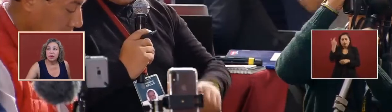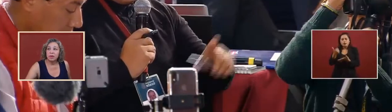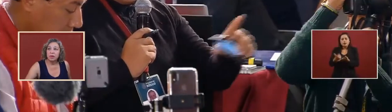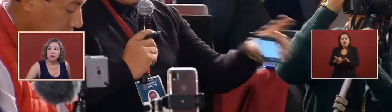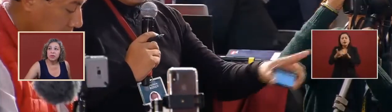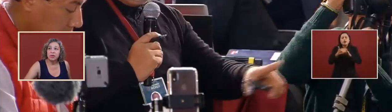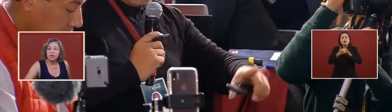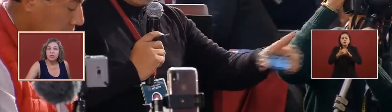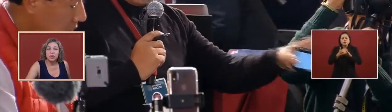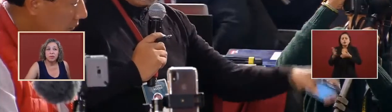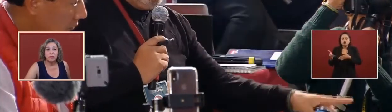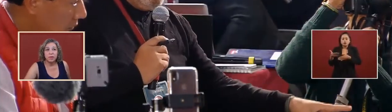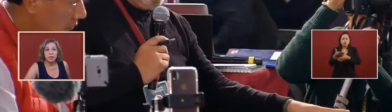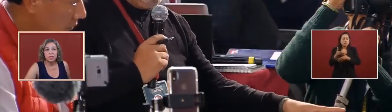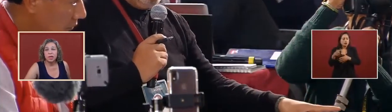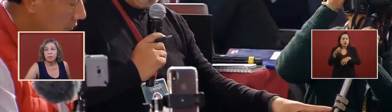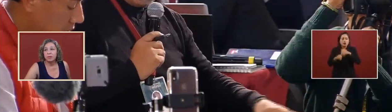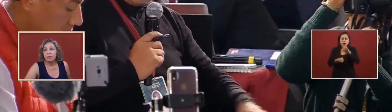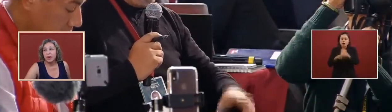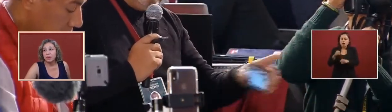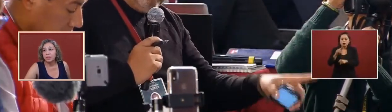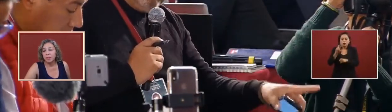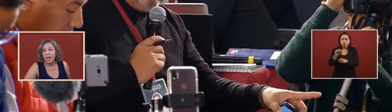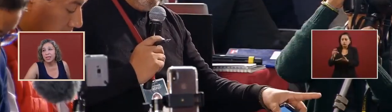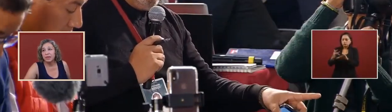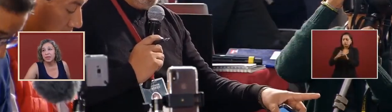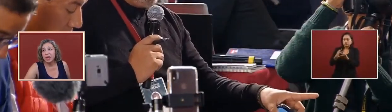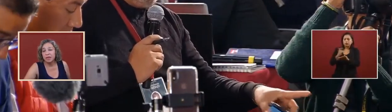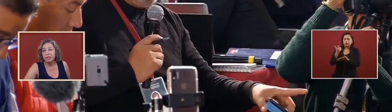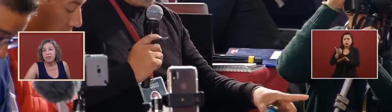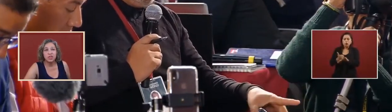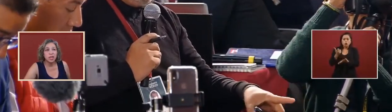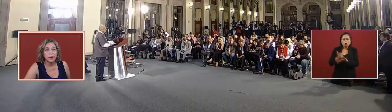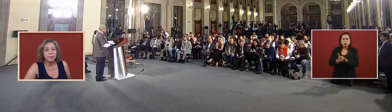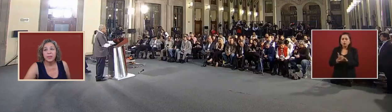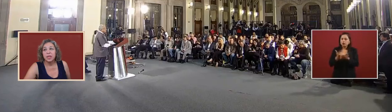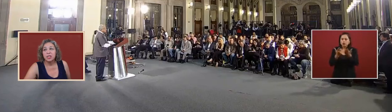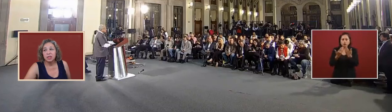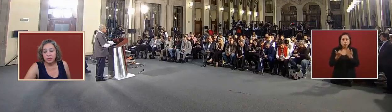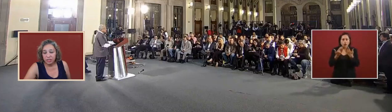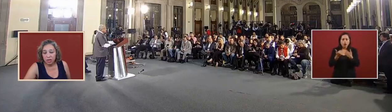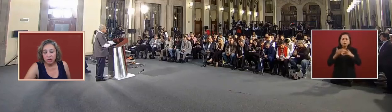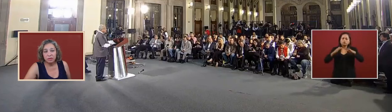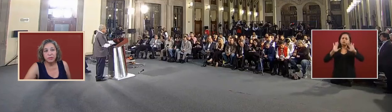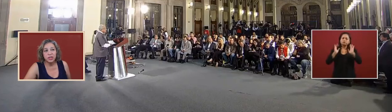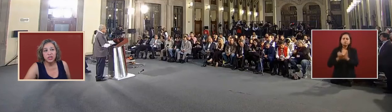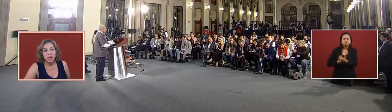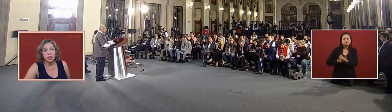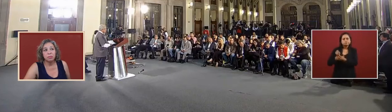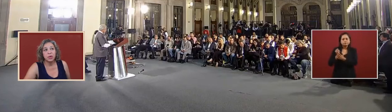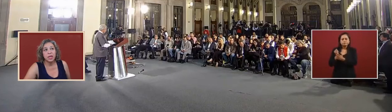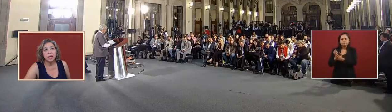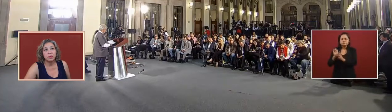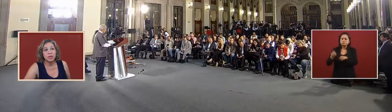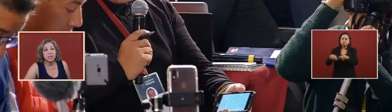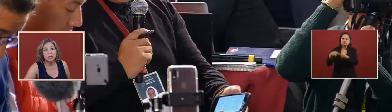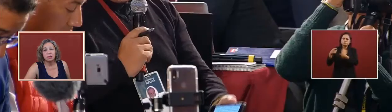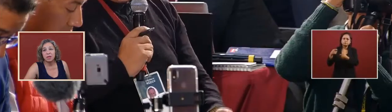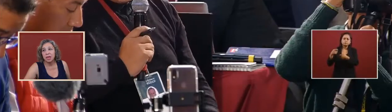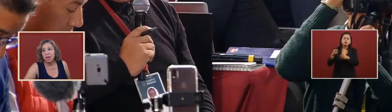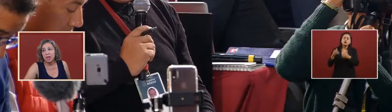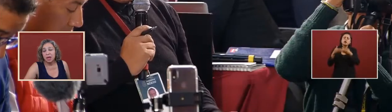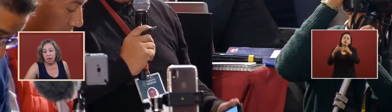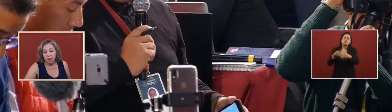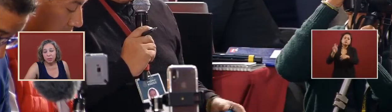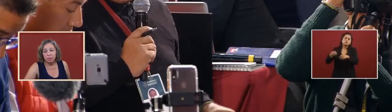due to the stop of activity and fishing so they've started fishing putting at risk